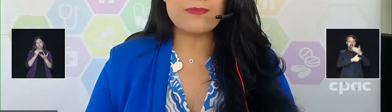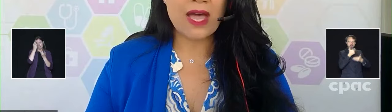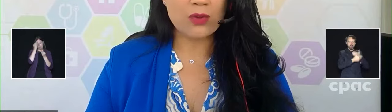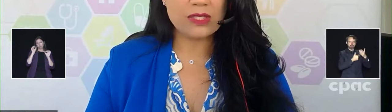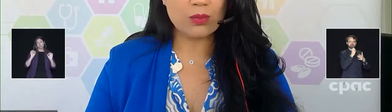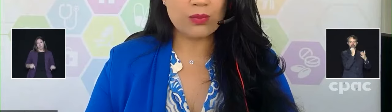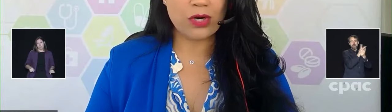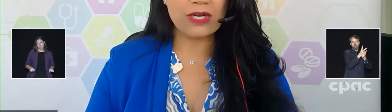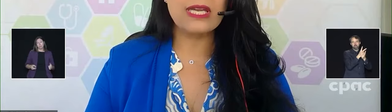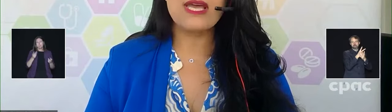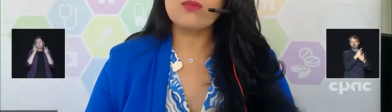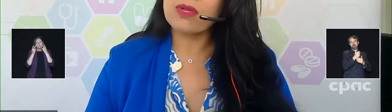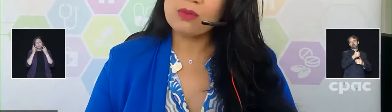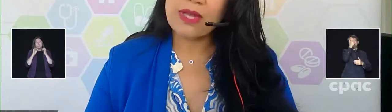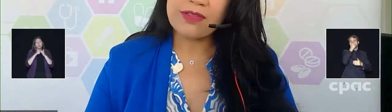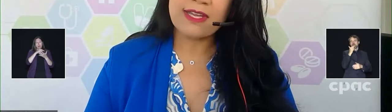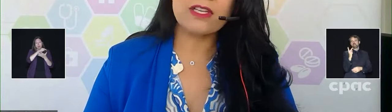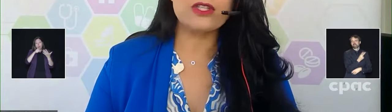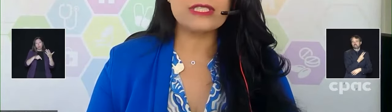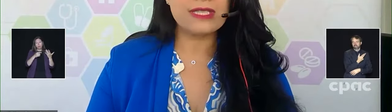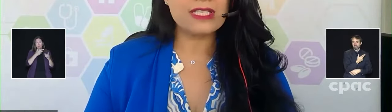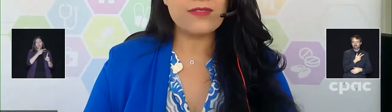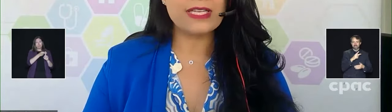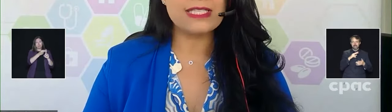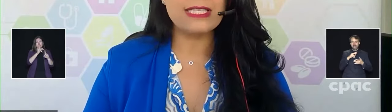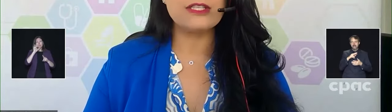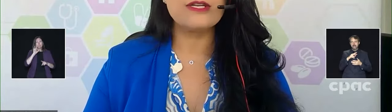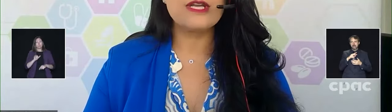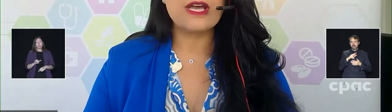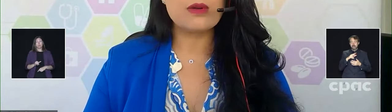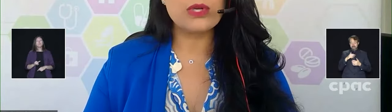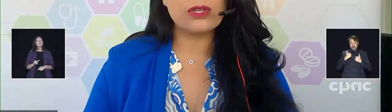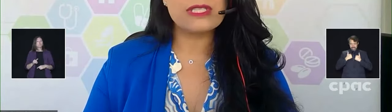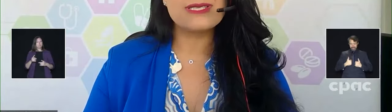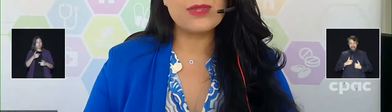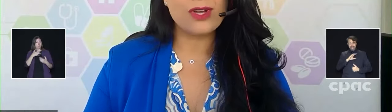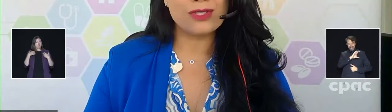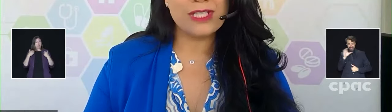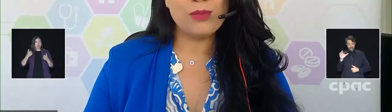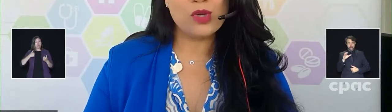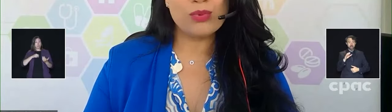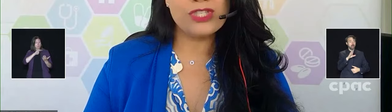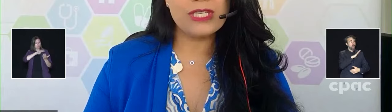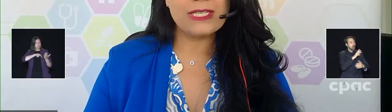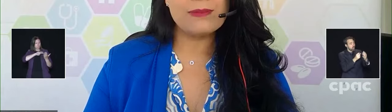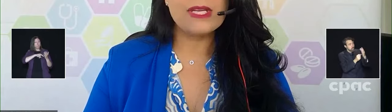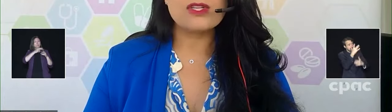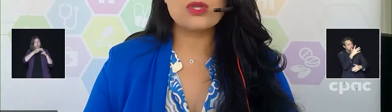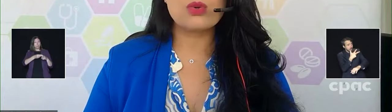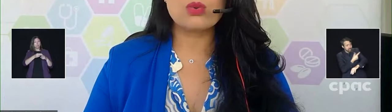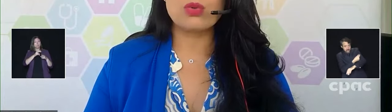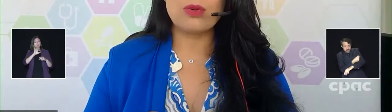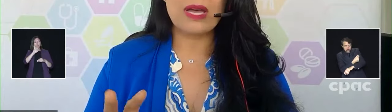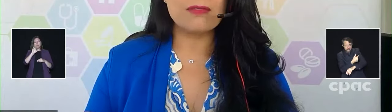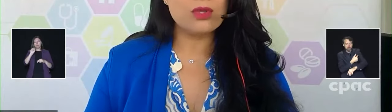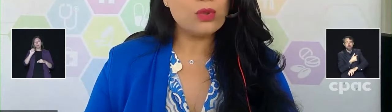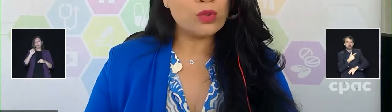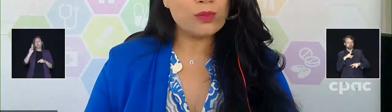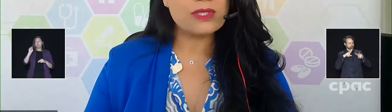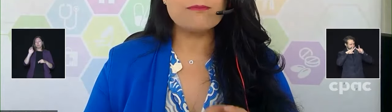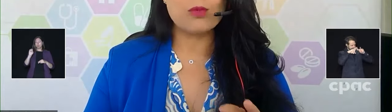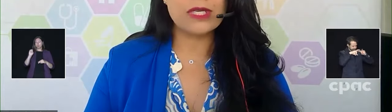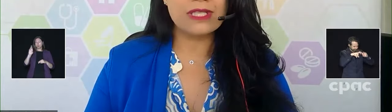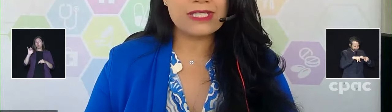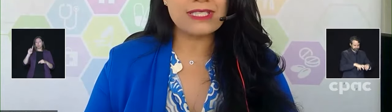how these work. And when Health Canada looked at this vaccine, we looked at something called immunobridging. So, you have